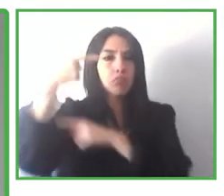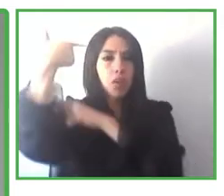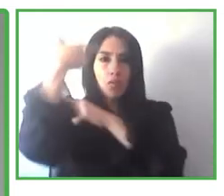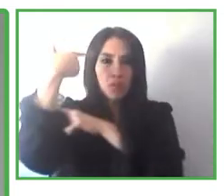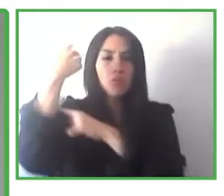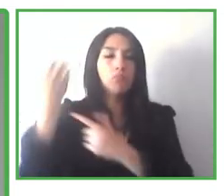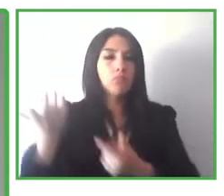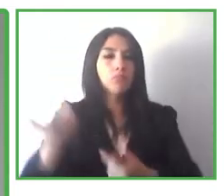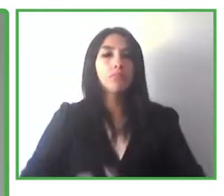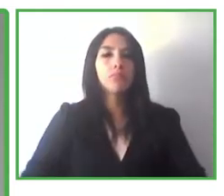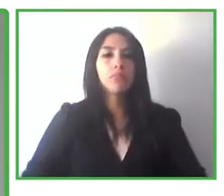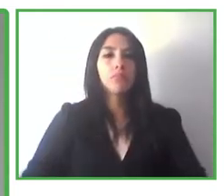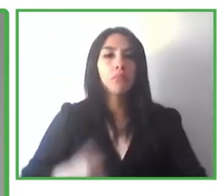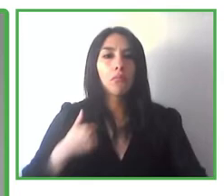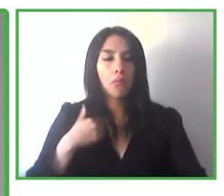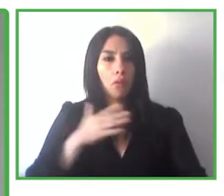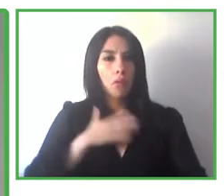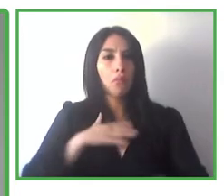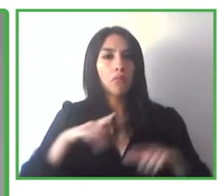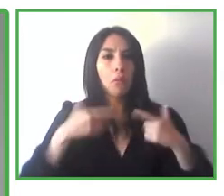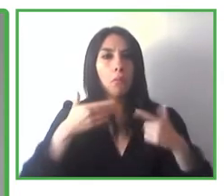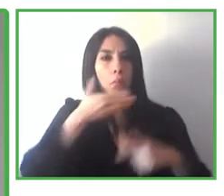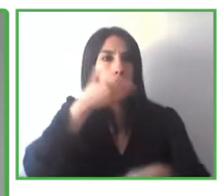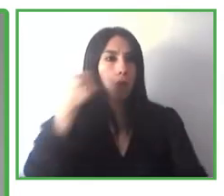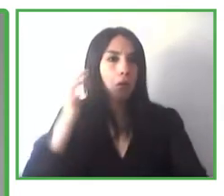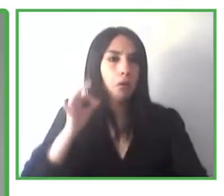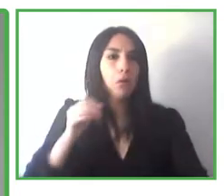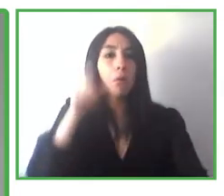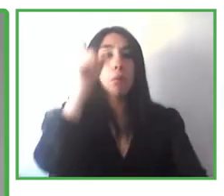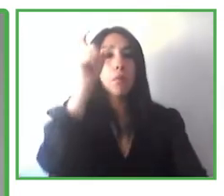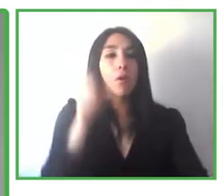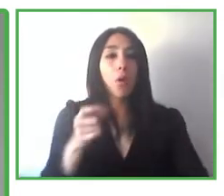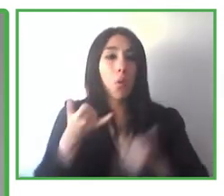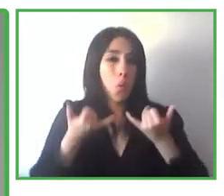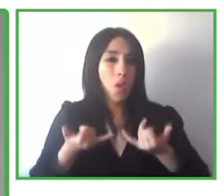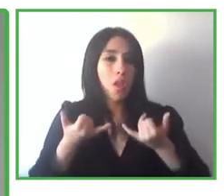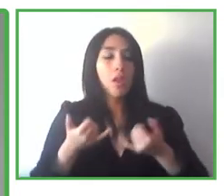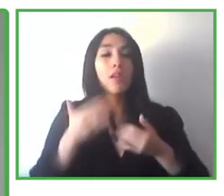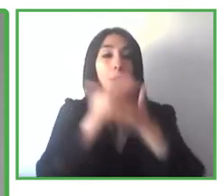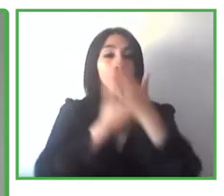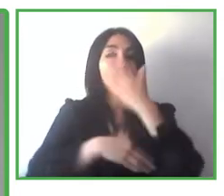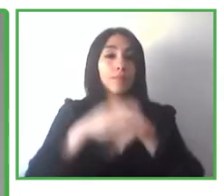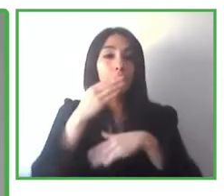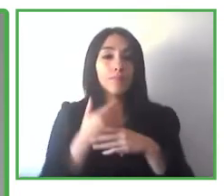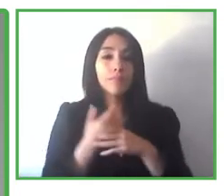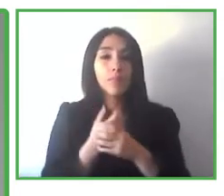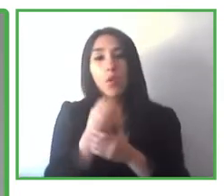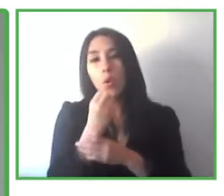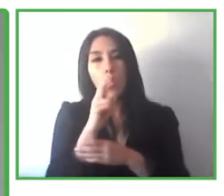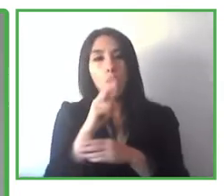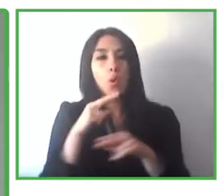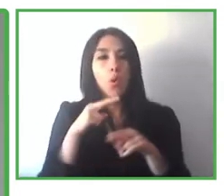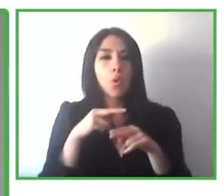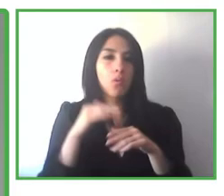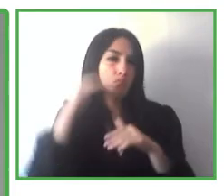of a better life. And in the case of people with disabilities, and especially elderly people,